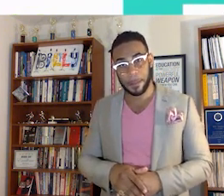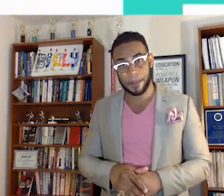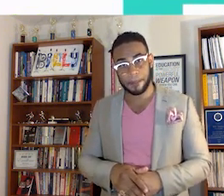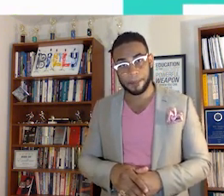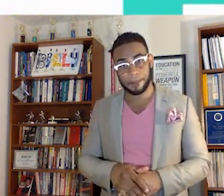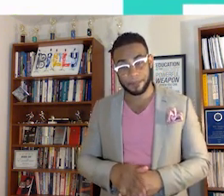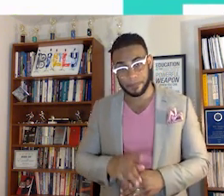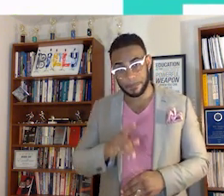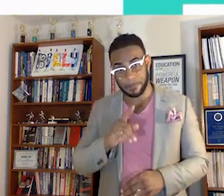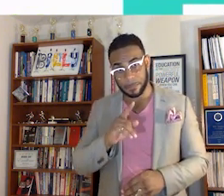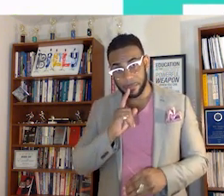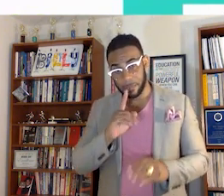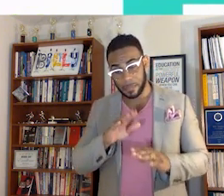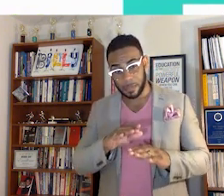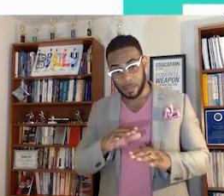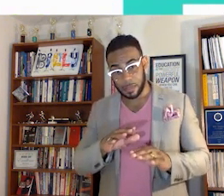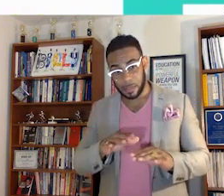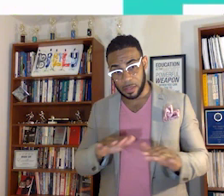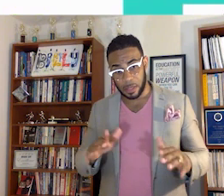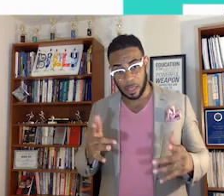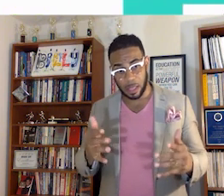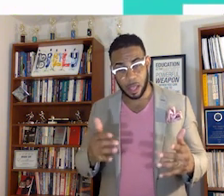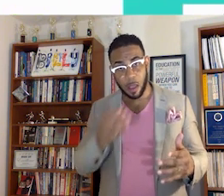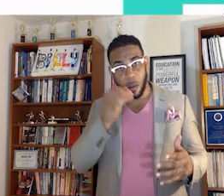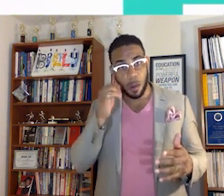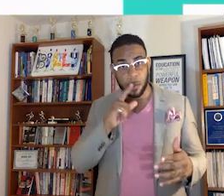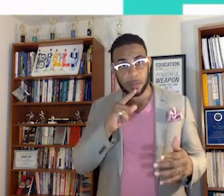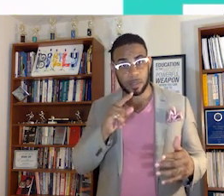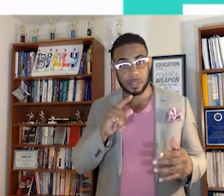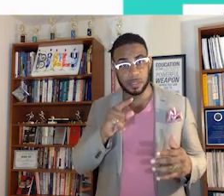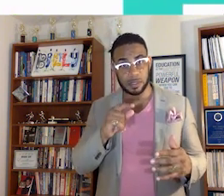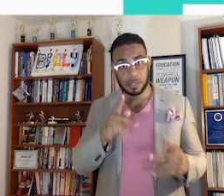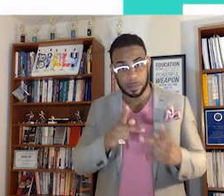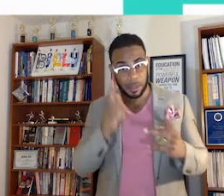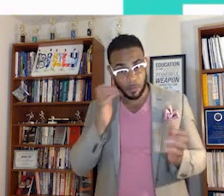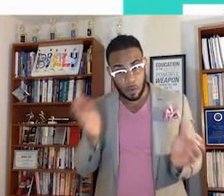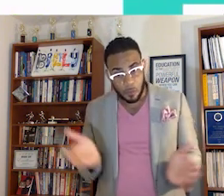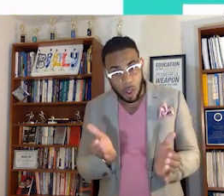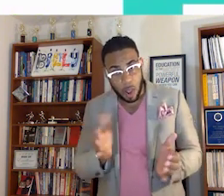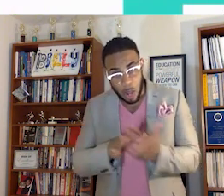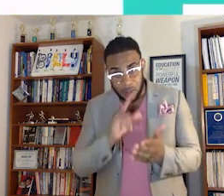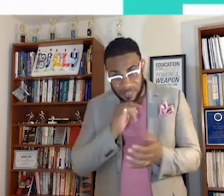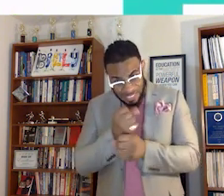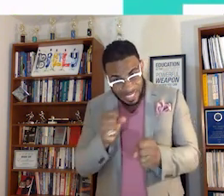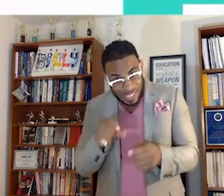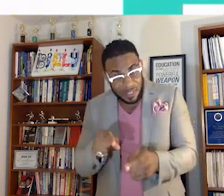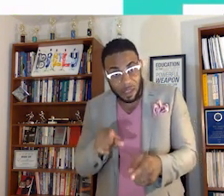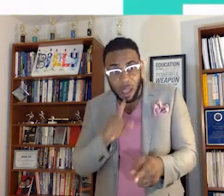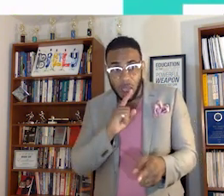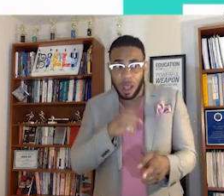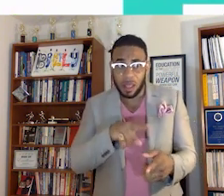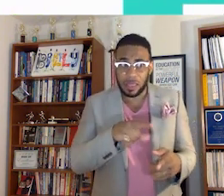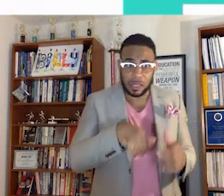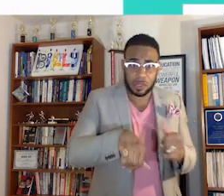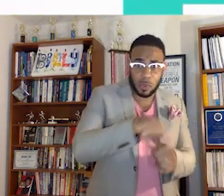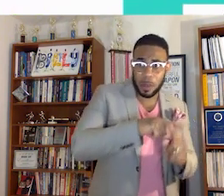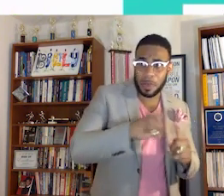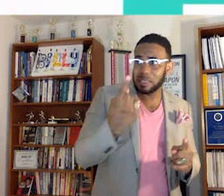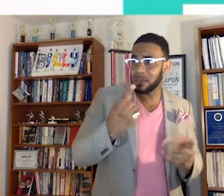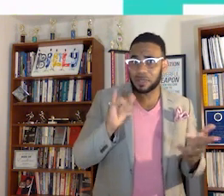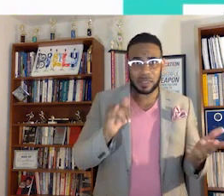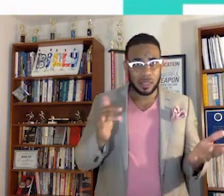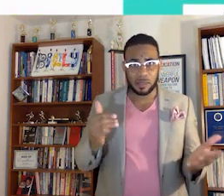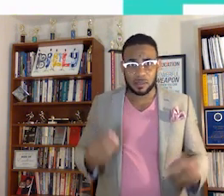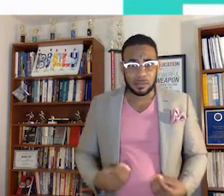Is there the child's home is a place for fostering learning? Are they surrounded by something